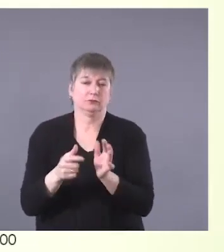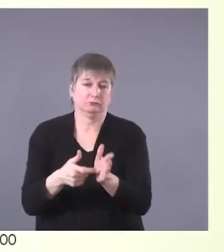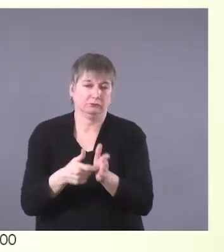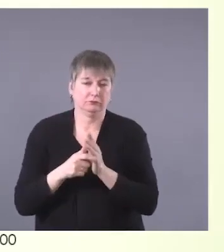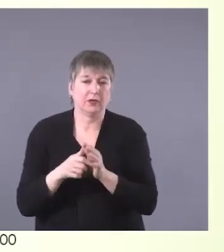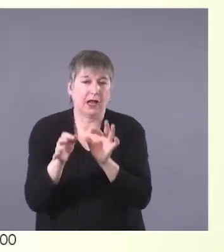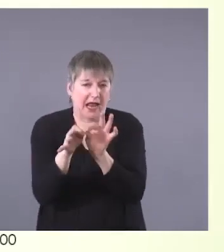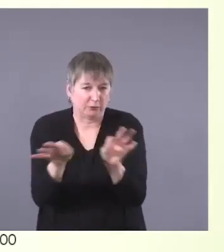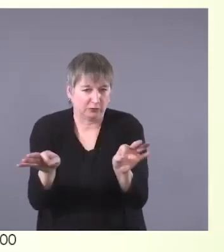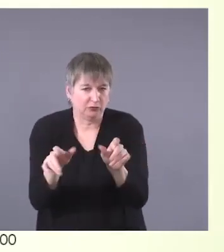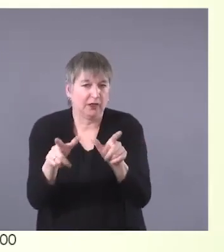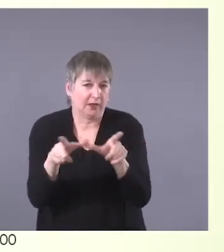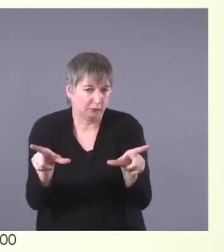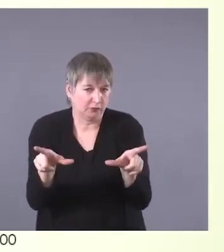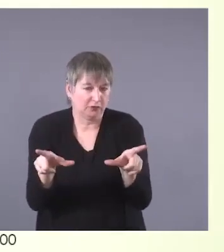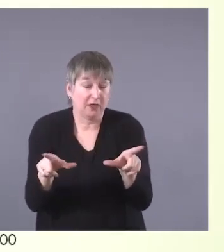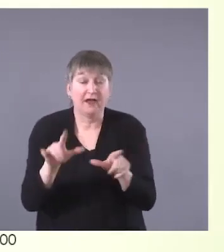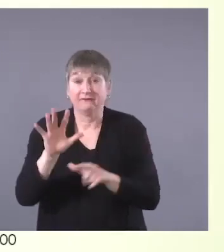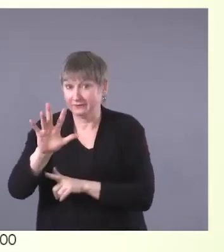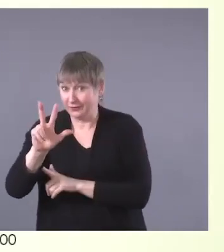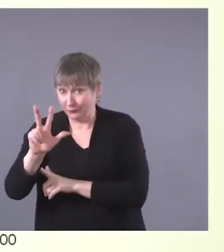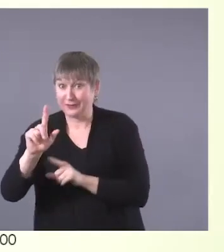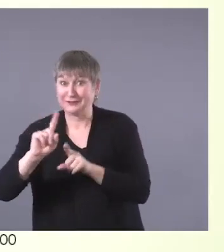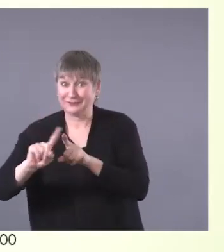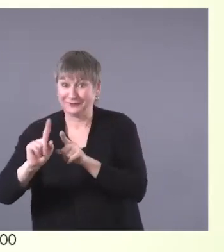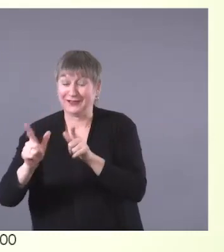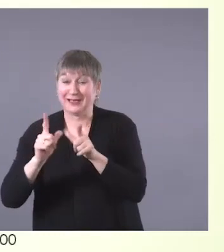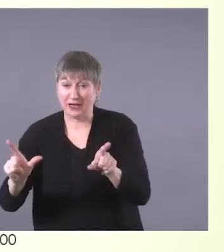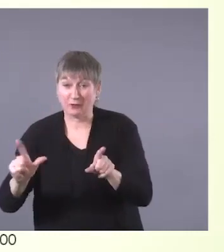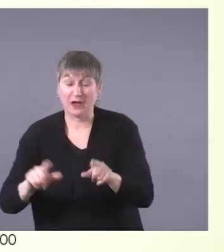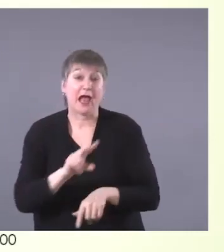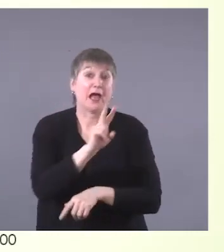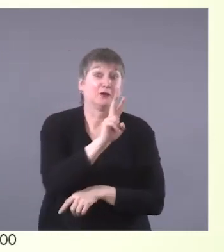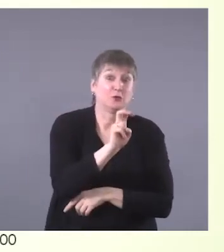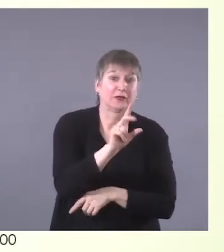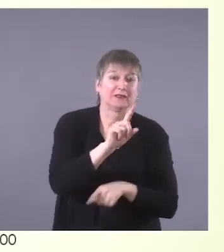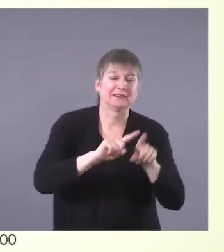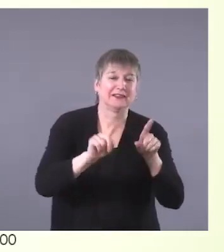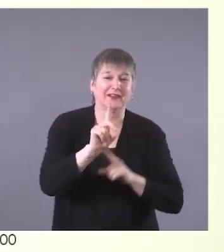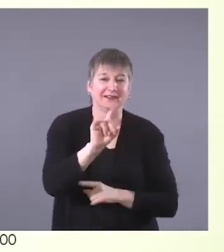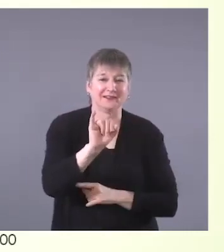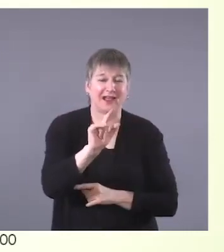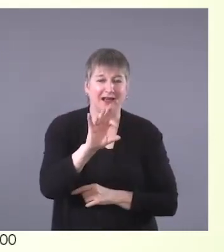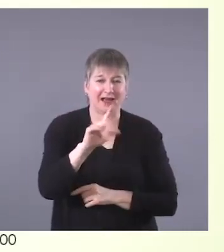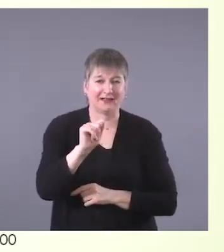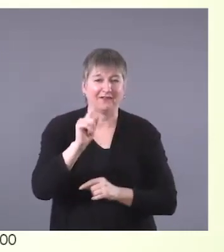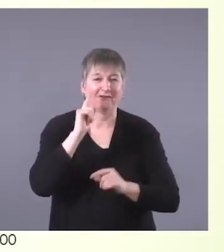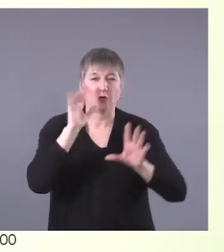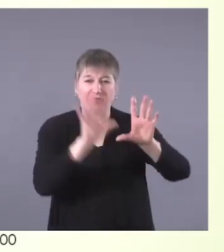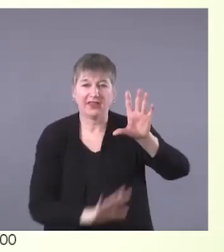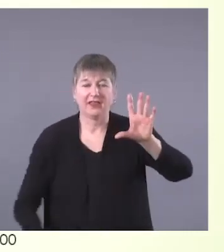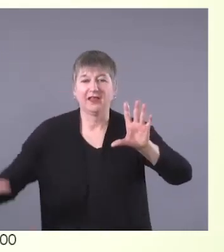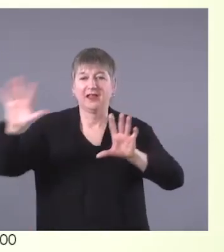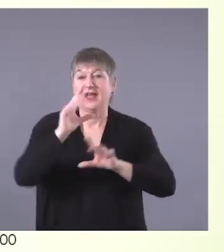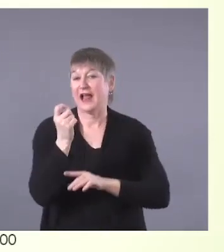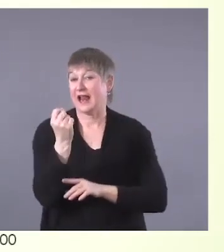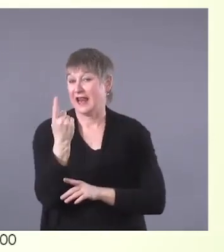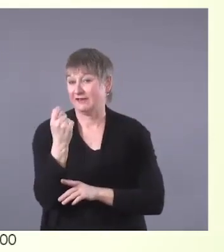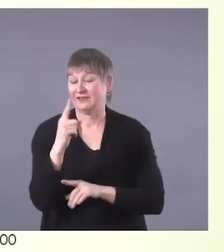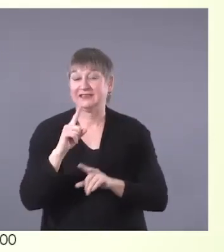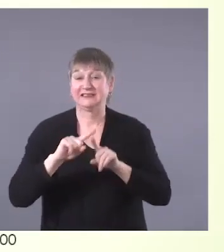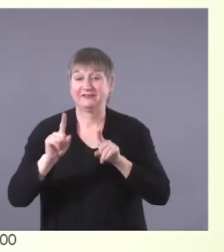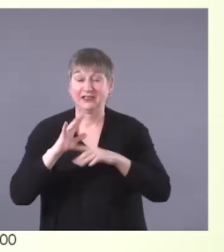languages and over 200 dialects, which compose the 11 North American Indigenous groups.